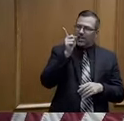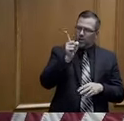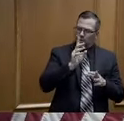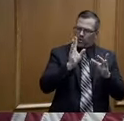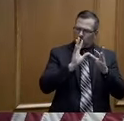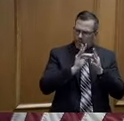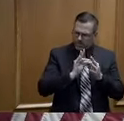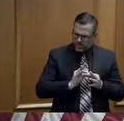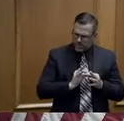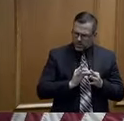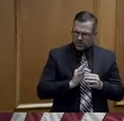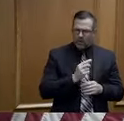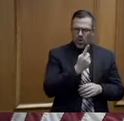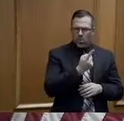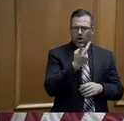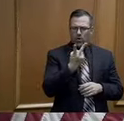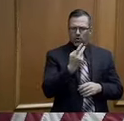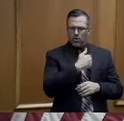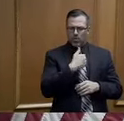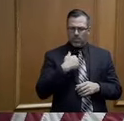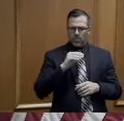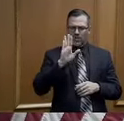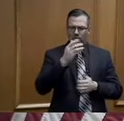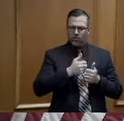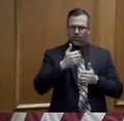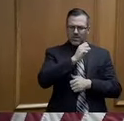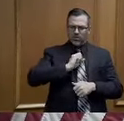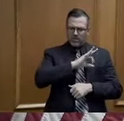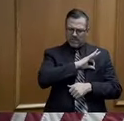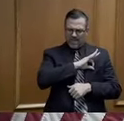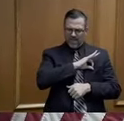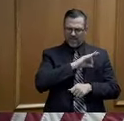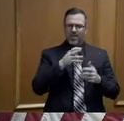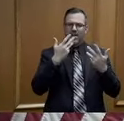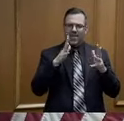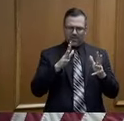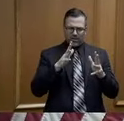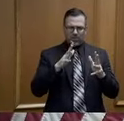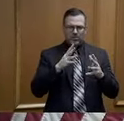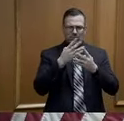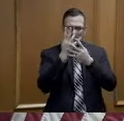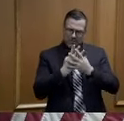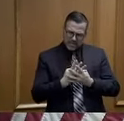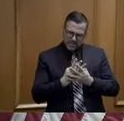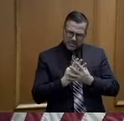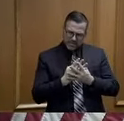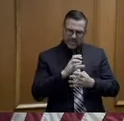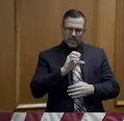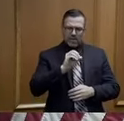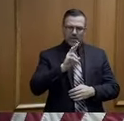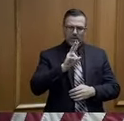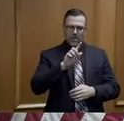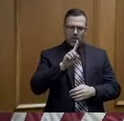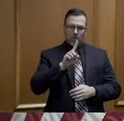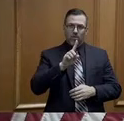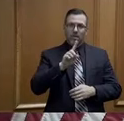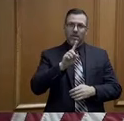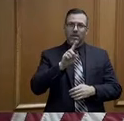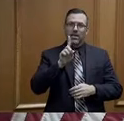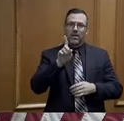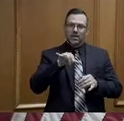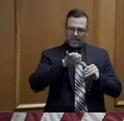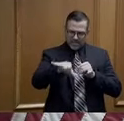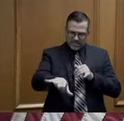a couple members of your senior staff had been tested for COVID, that they were in self-quarantine awaiting results.